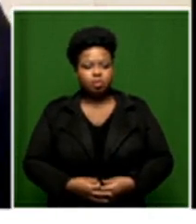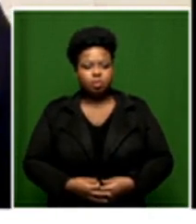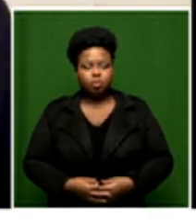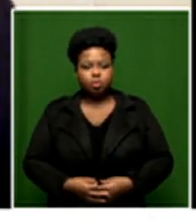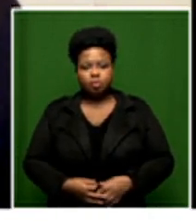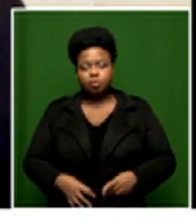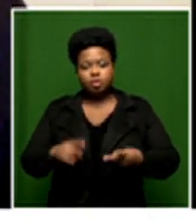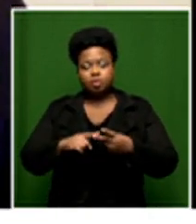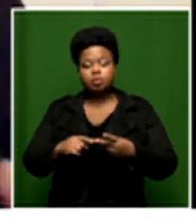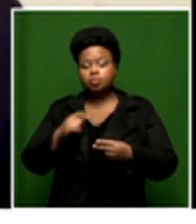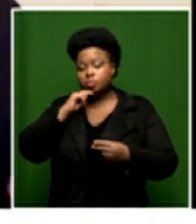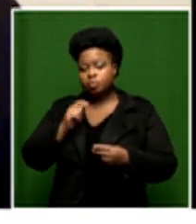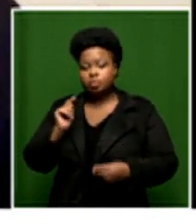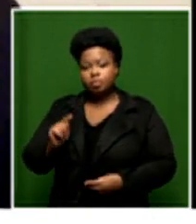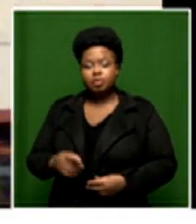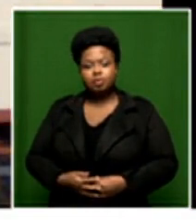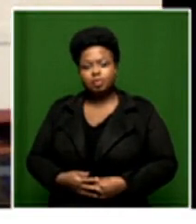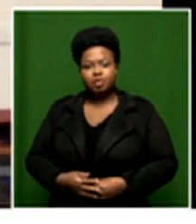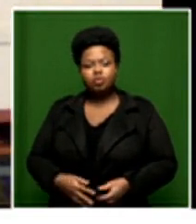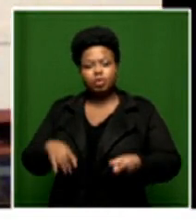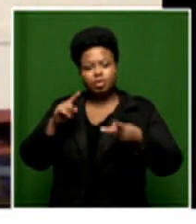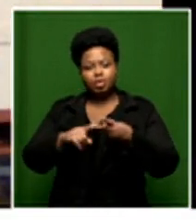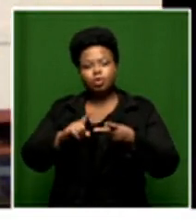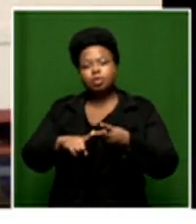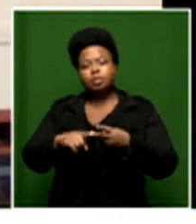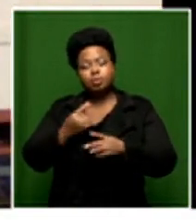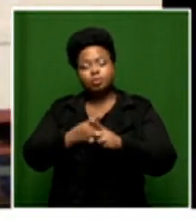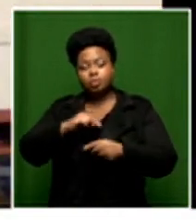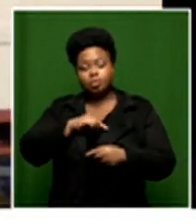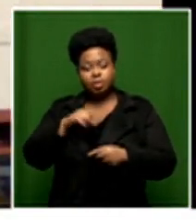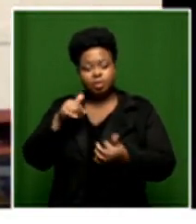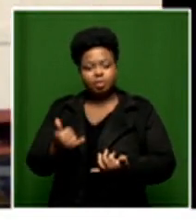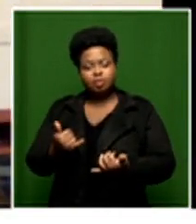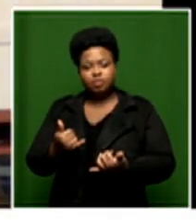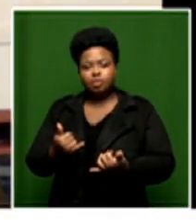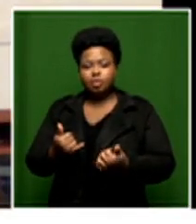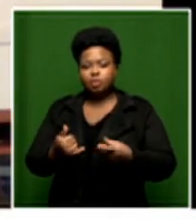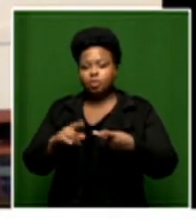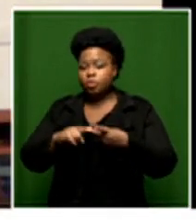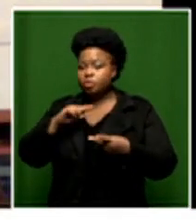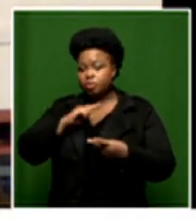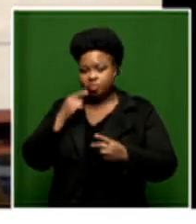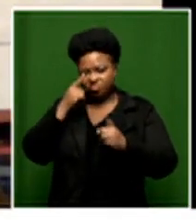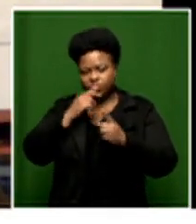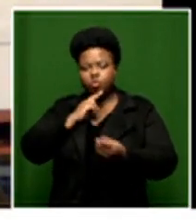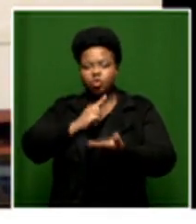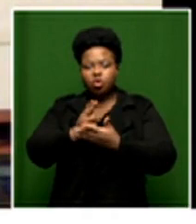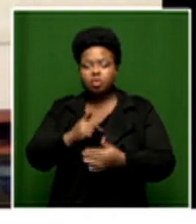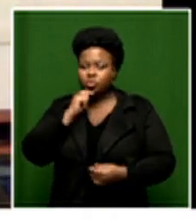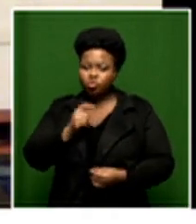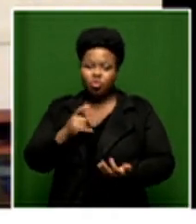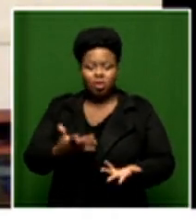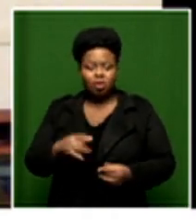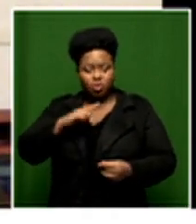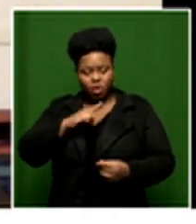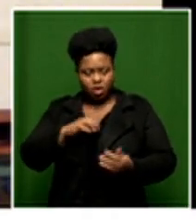they don't um and a lot of the education experts that we spoke to certainly when we're doing our research we're quite honest about that but